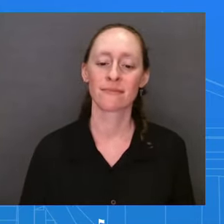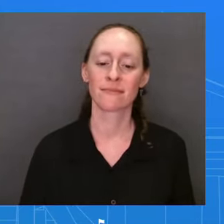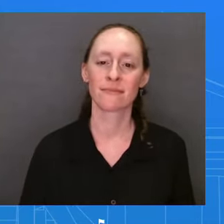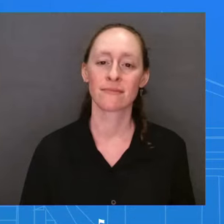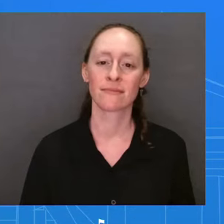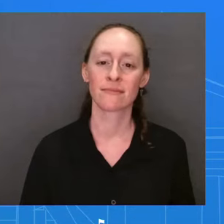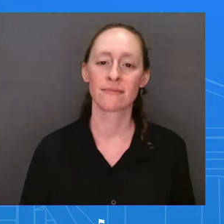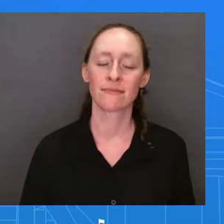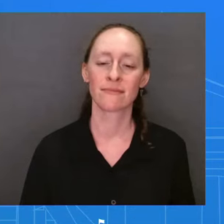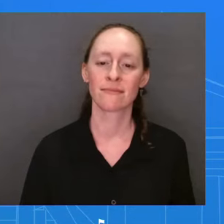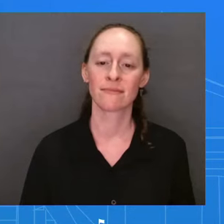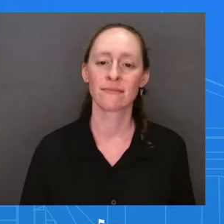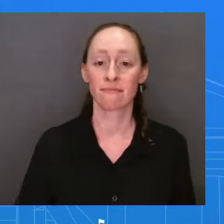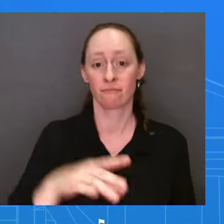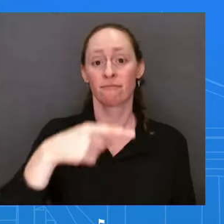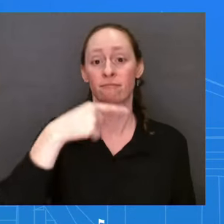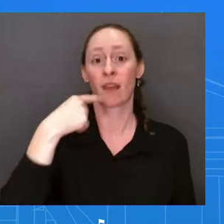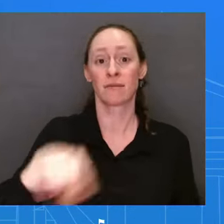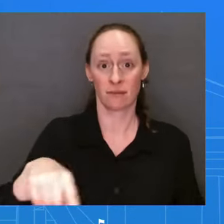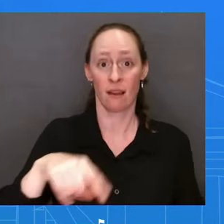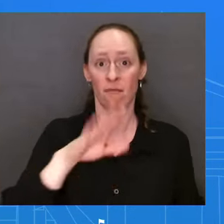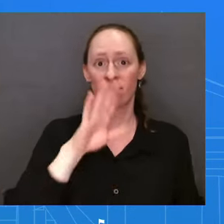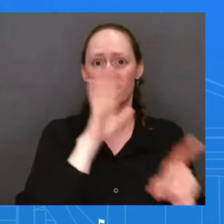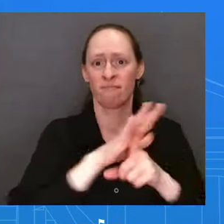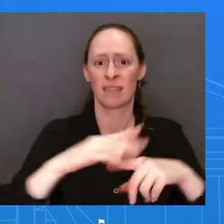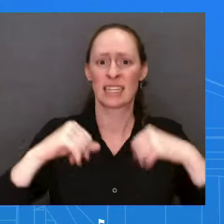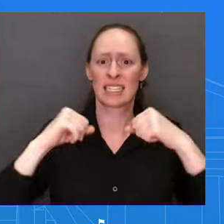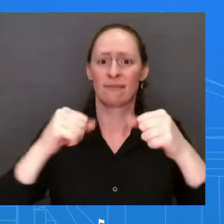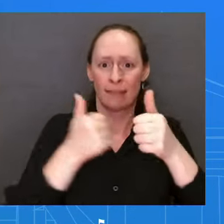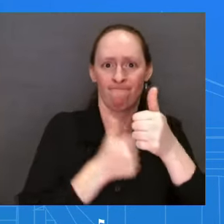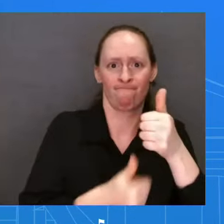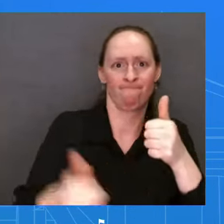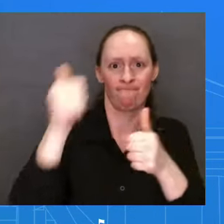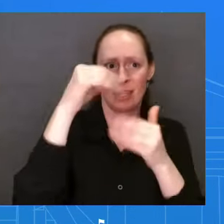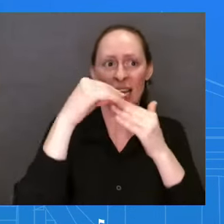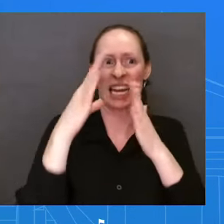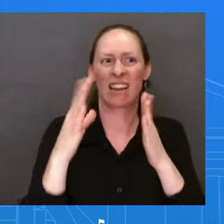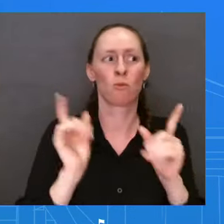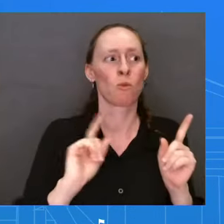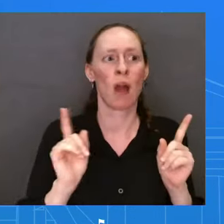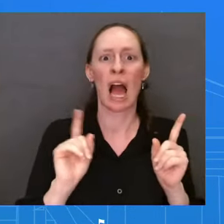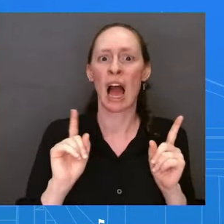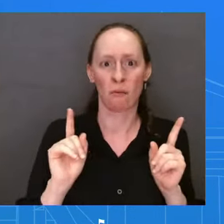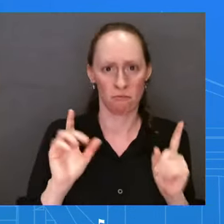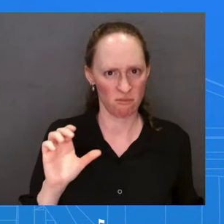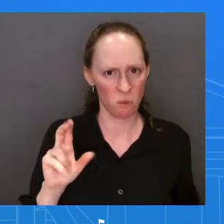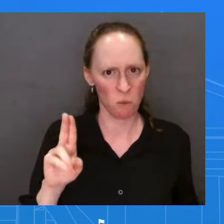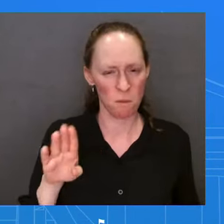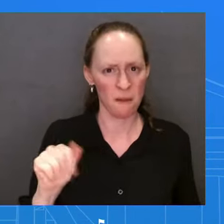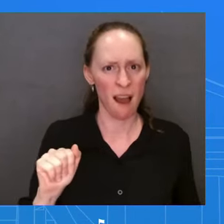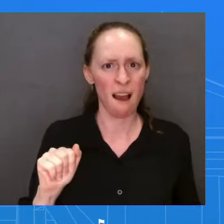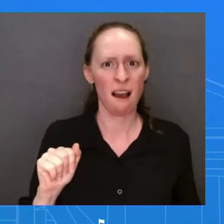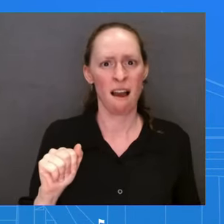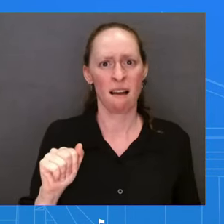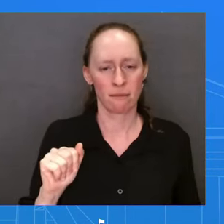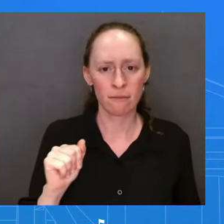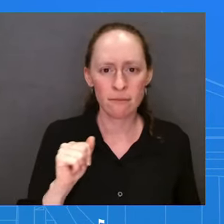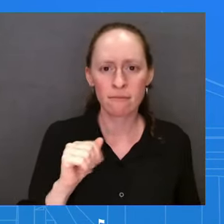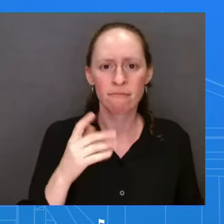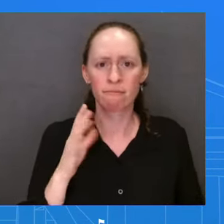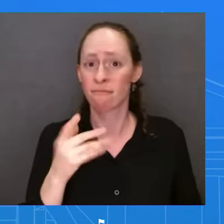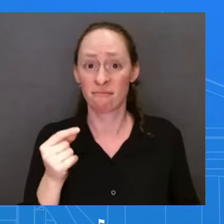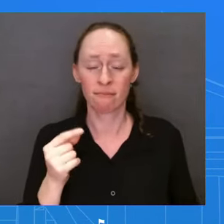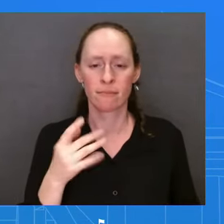there with his counterpart, and they both agreed to strengthen the relationship, invest in more military projects. Is the White House